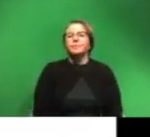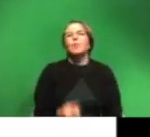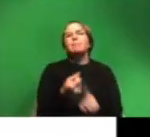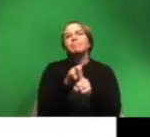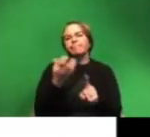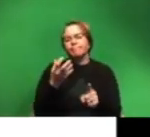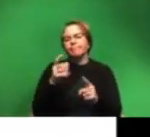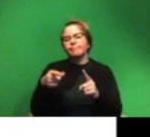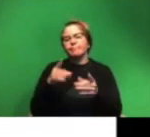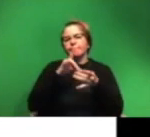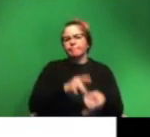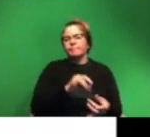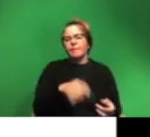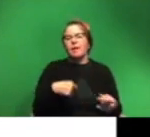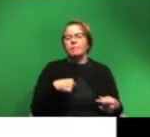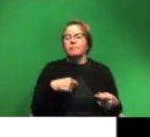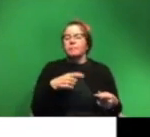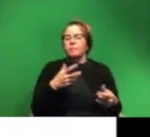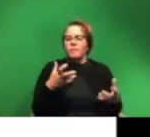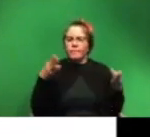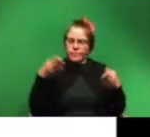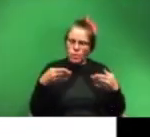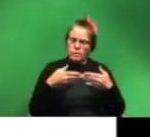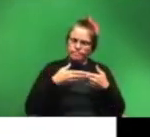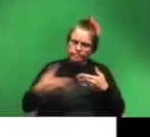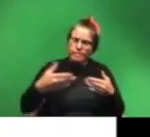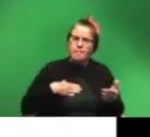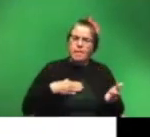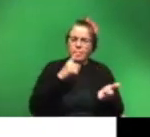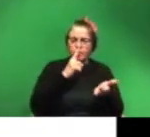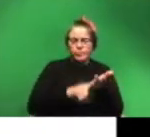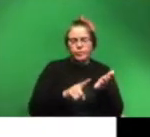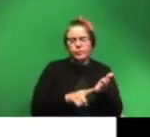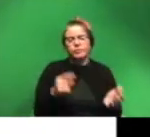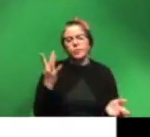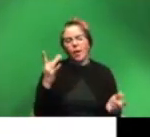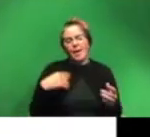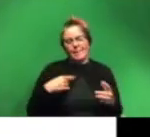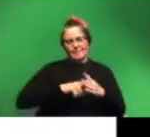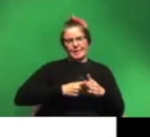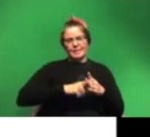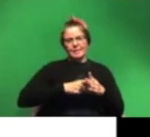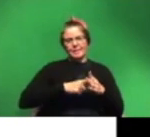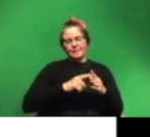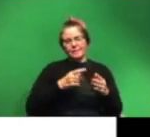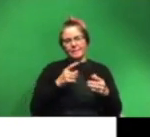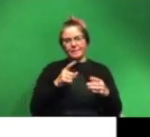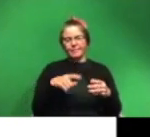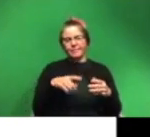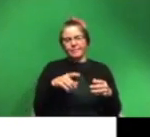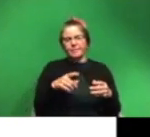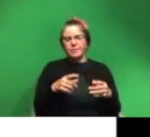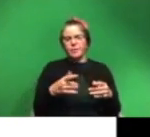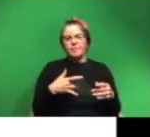really interested in focusing on moving forward in my research because of course i'm at the beginning stage at this point a lot of this is just through